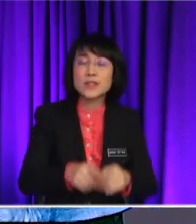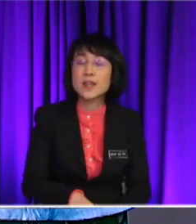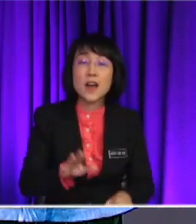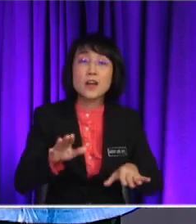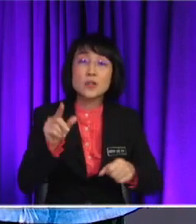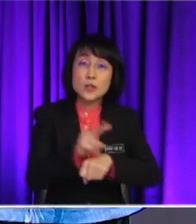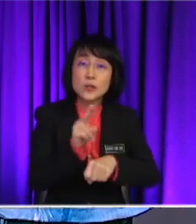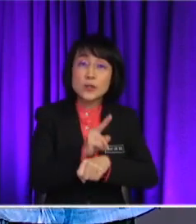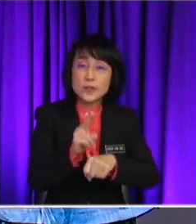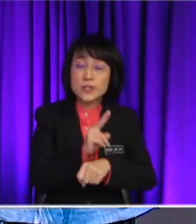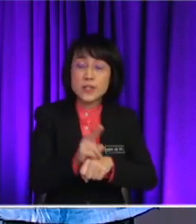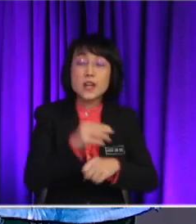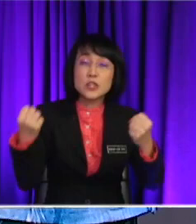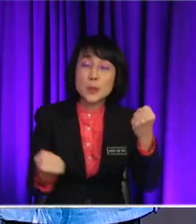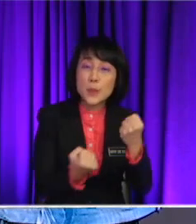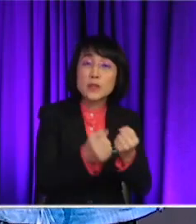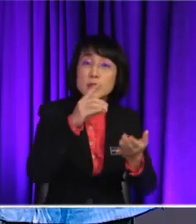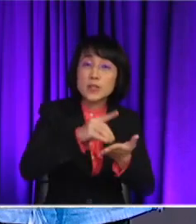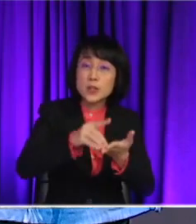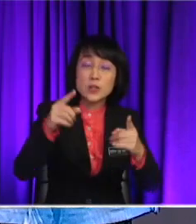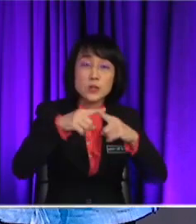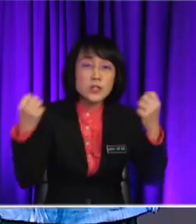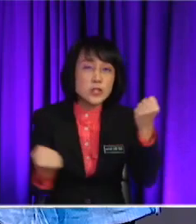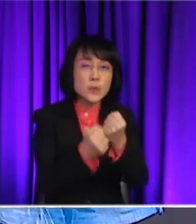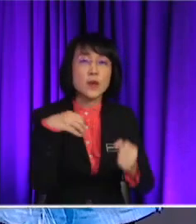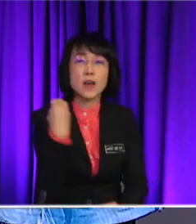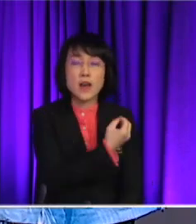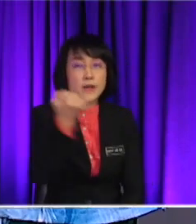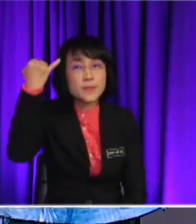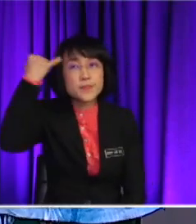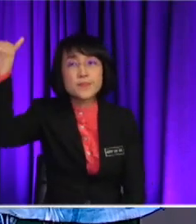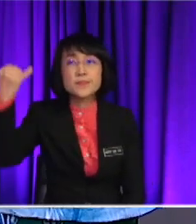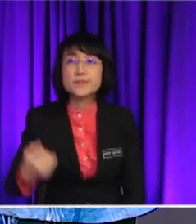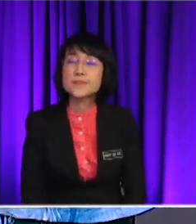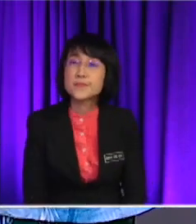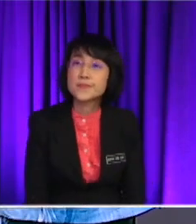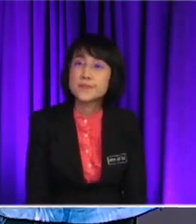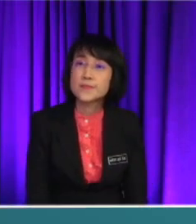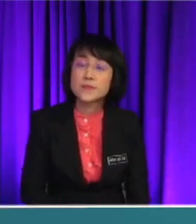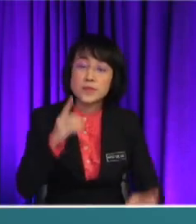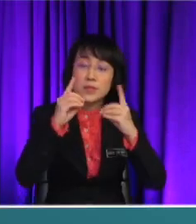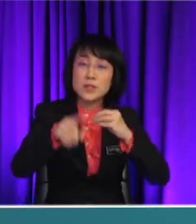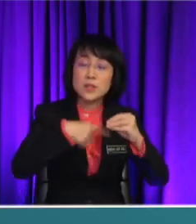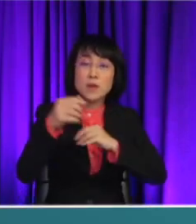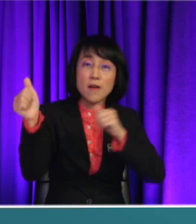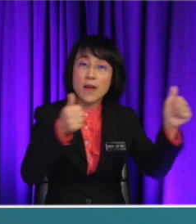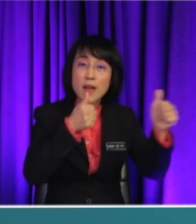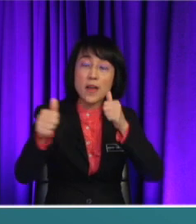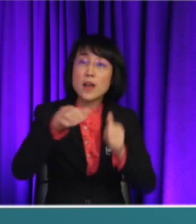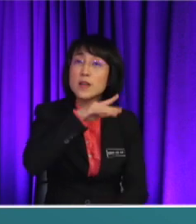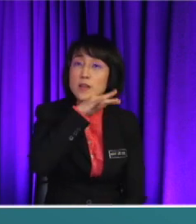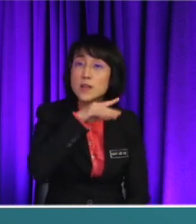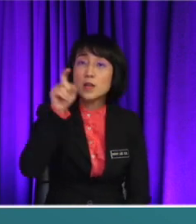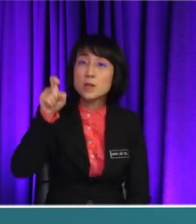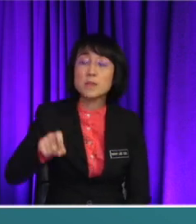we have to use appropriate formal registers to talk about a serious issue. Like here, we're talking about air pollution. So, we must use formal